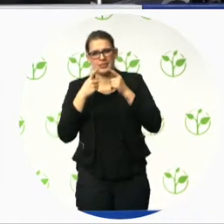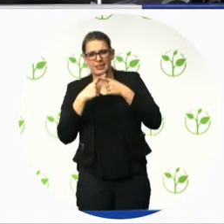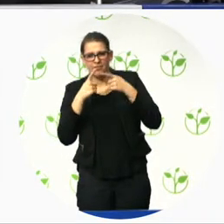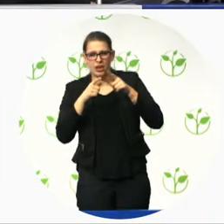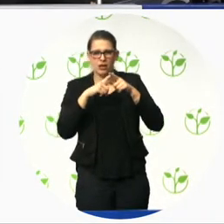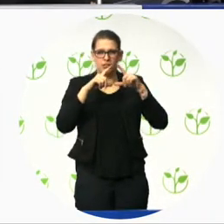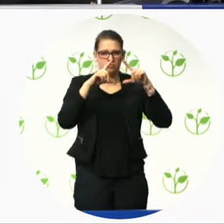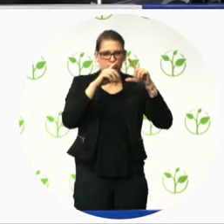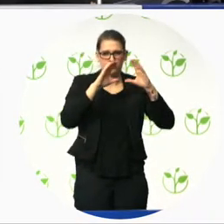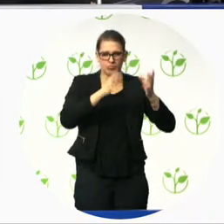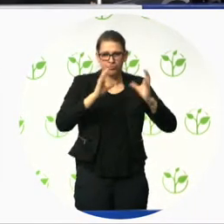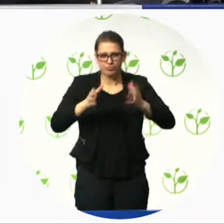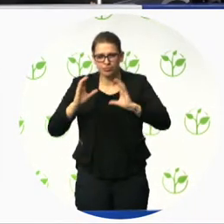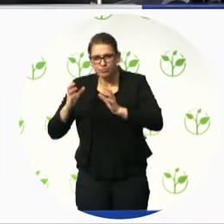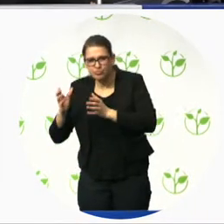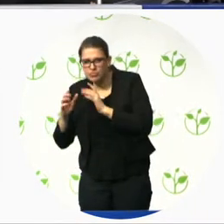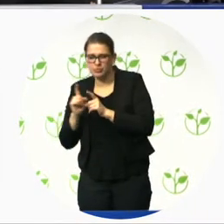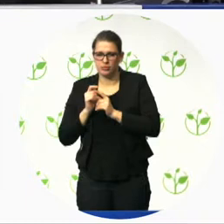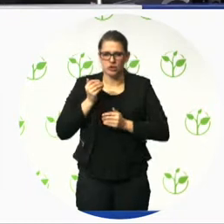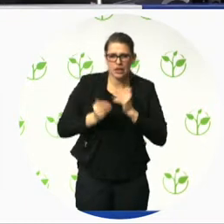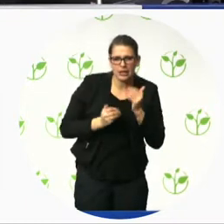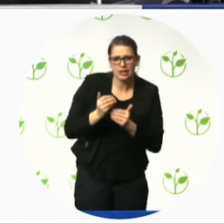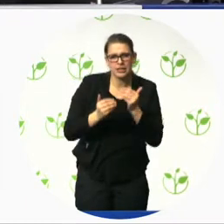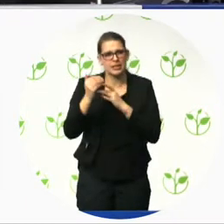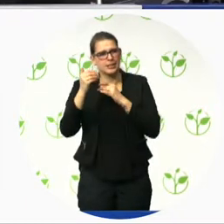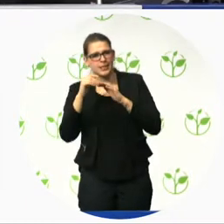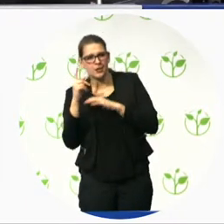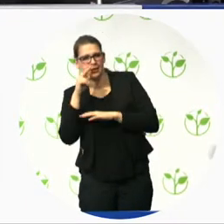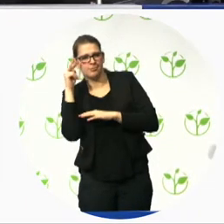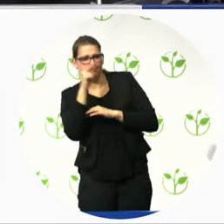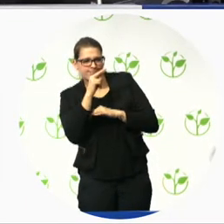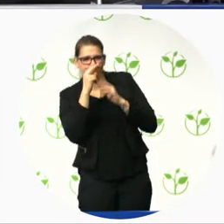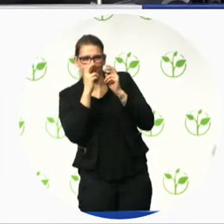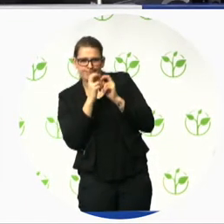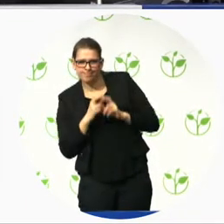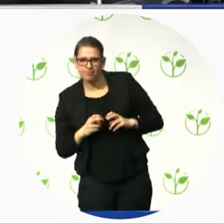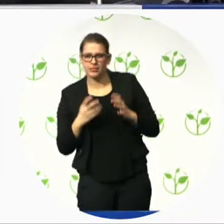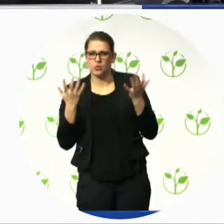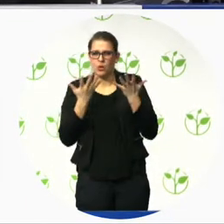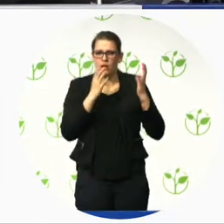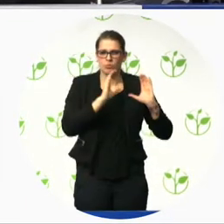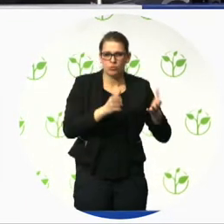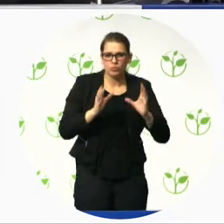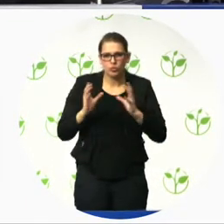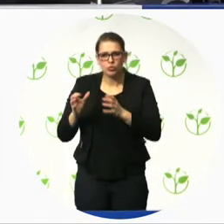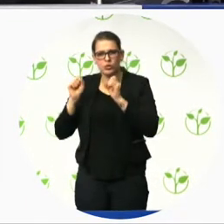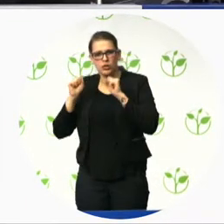issues. It consists of the methodology group and the general board of the